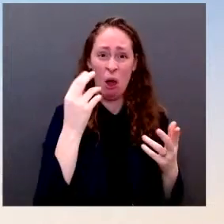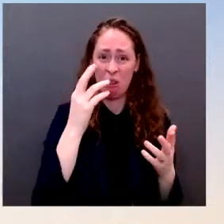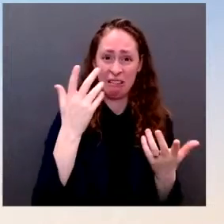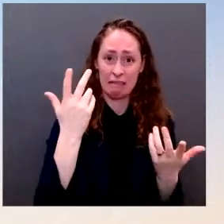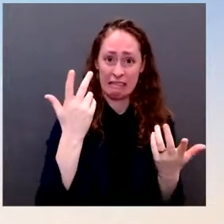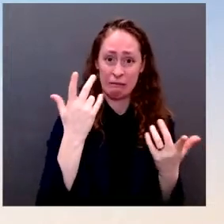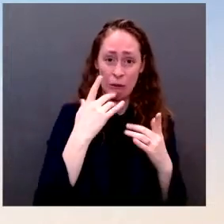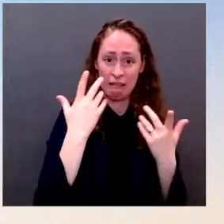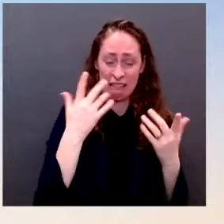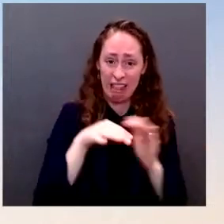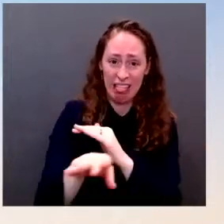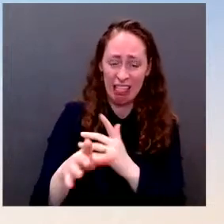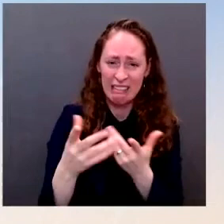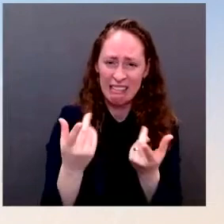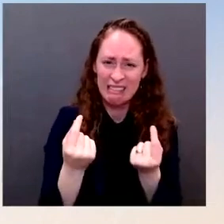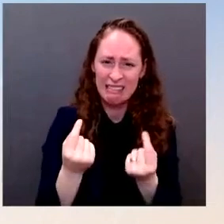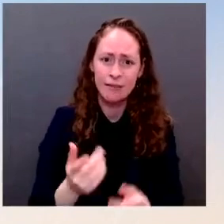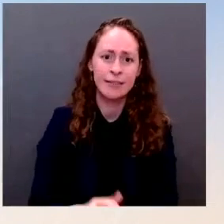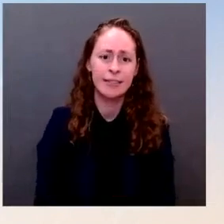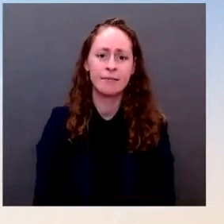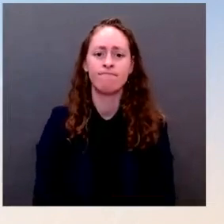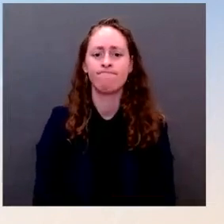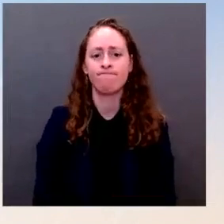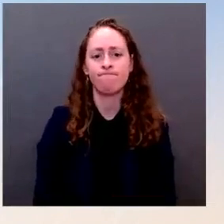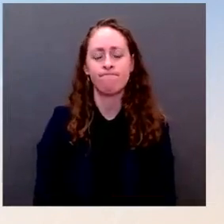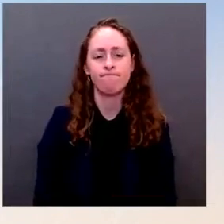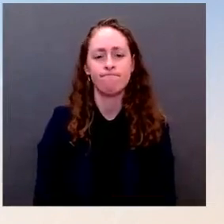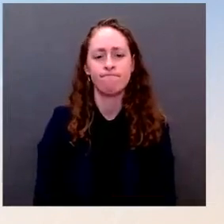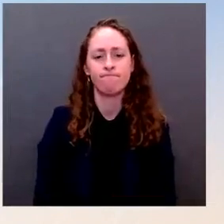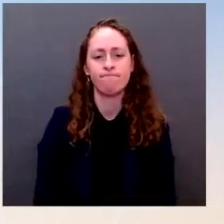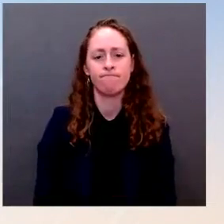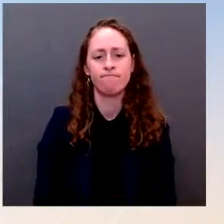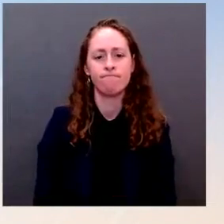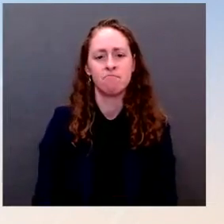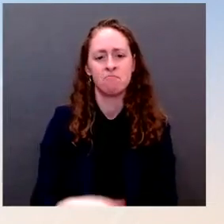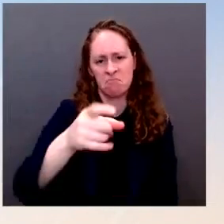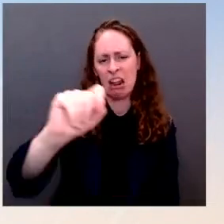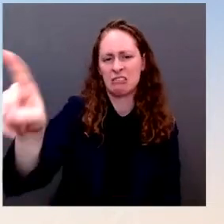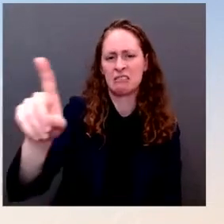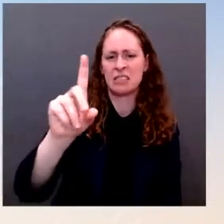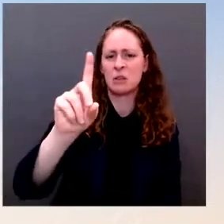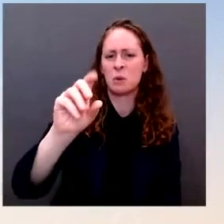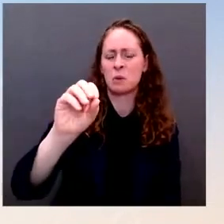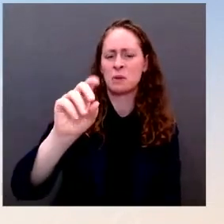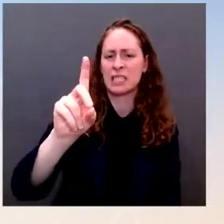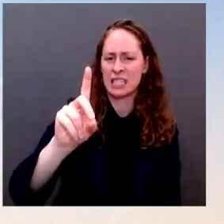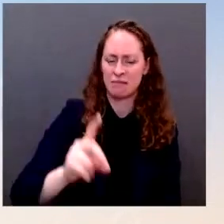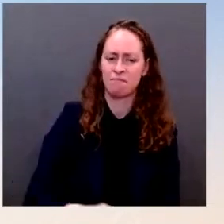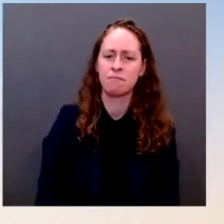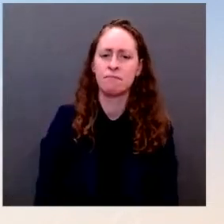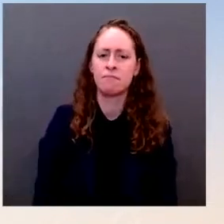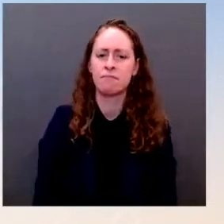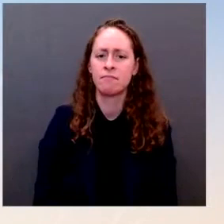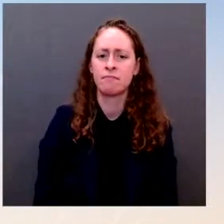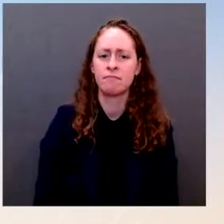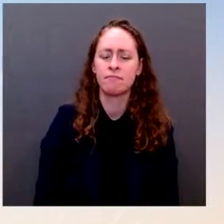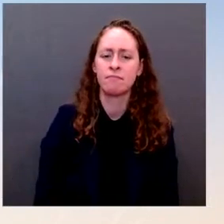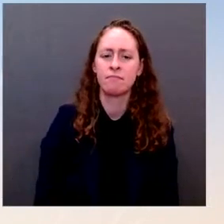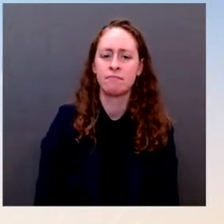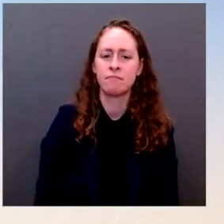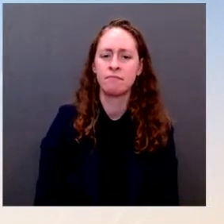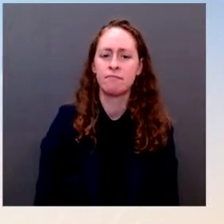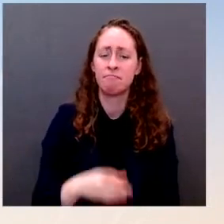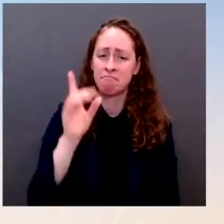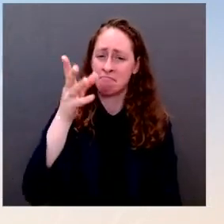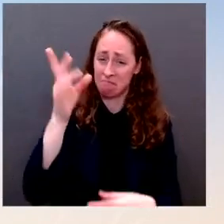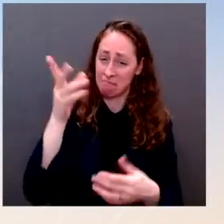be in a position to make publicly. That they would not want to share publicly or that they don't know? Again, I'm just conveying that there are some